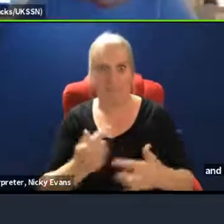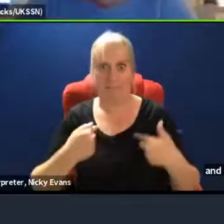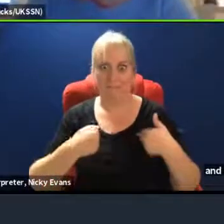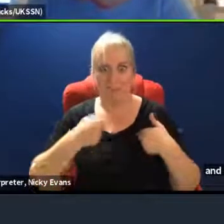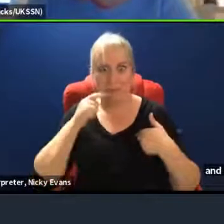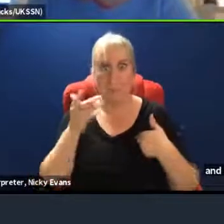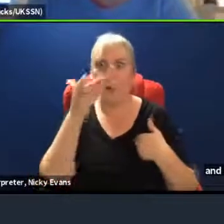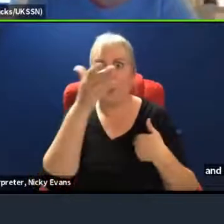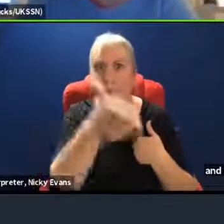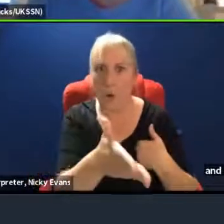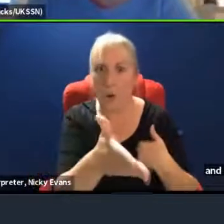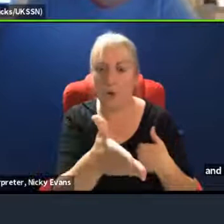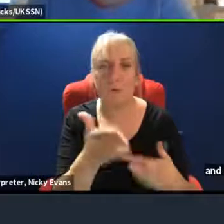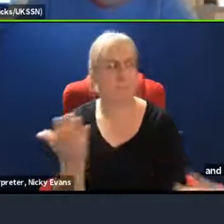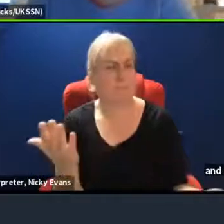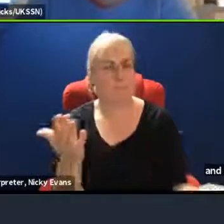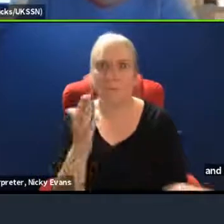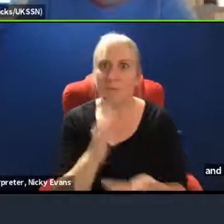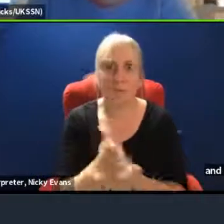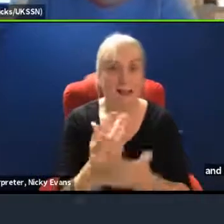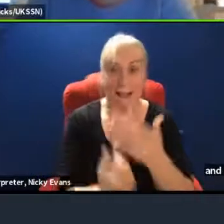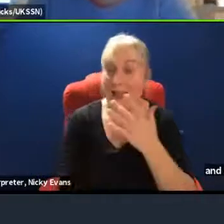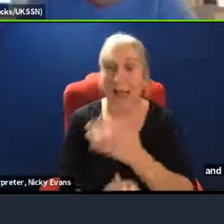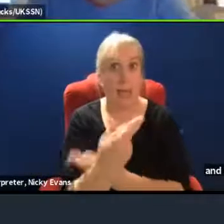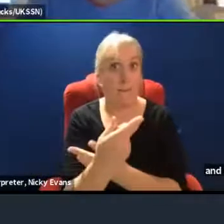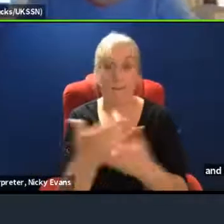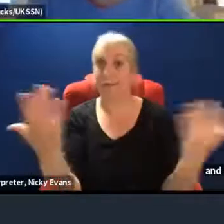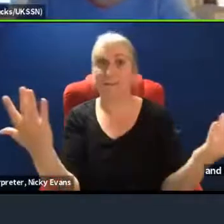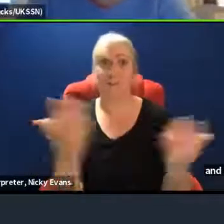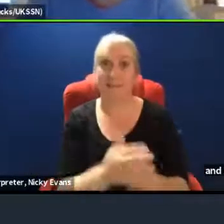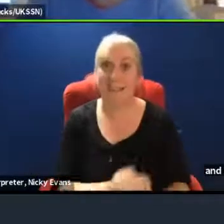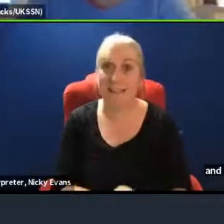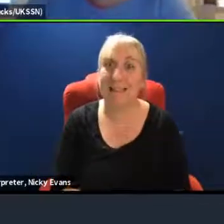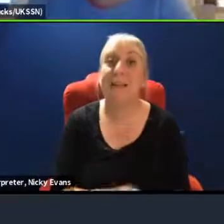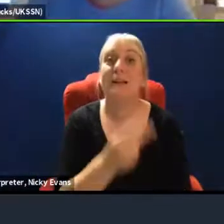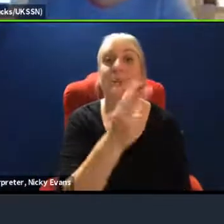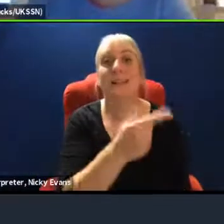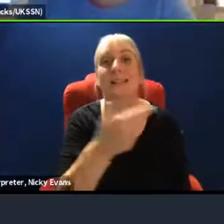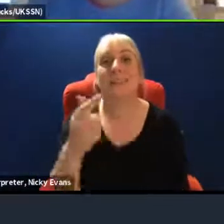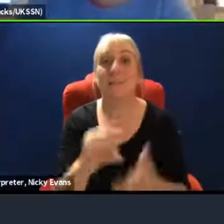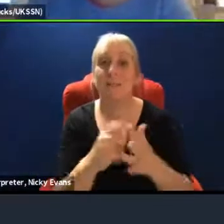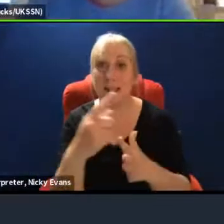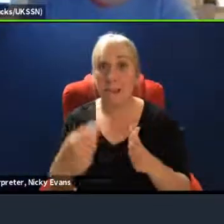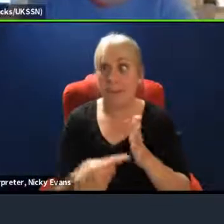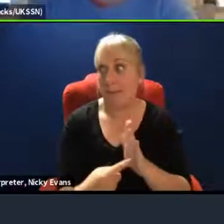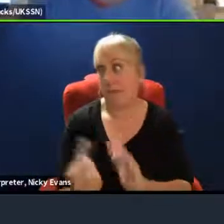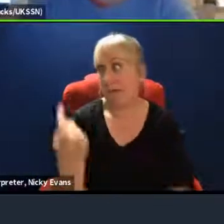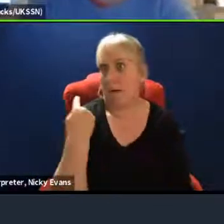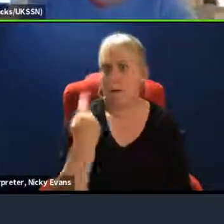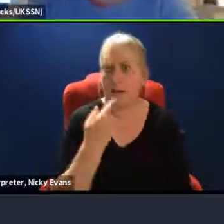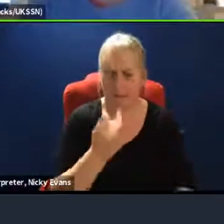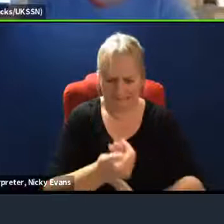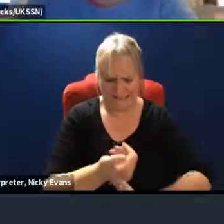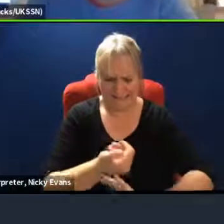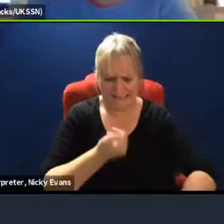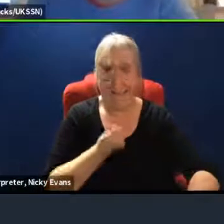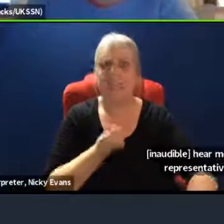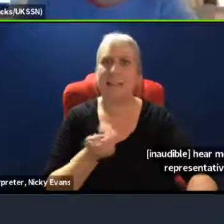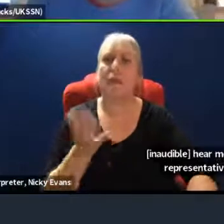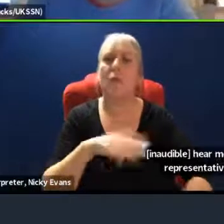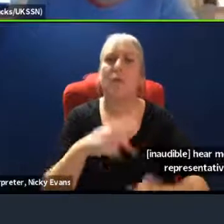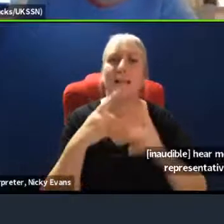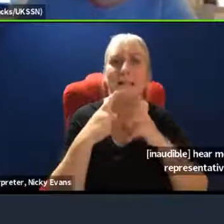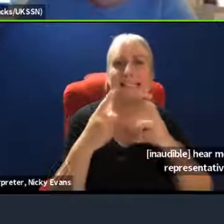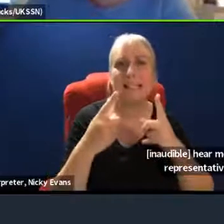really just happened out of the blue. It was on the 27th of September. I received a text message from my teacher,